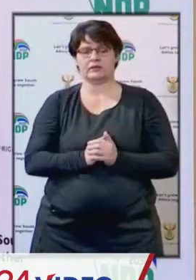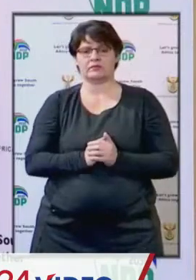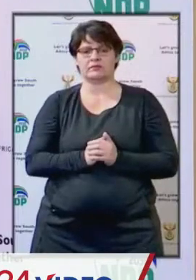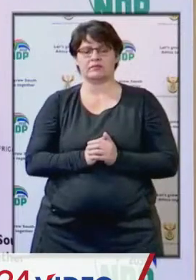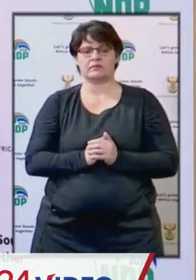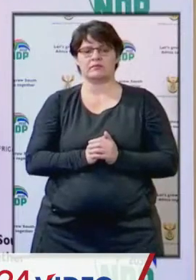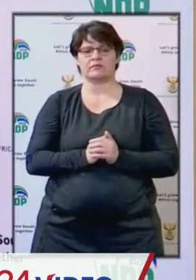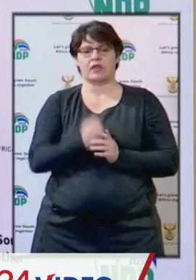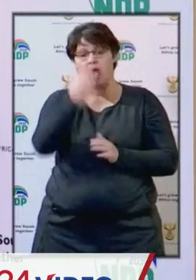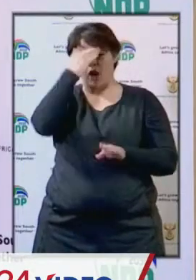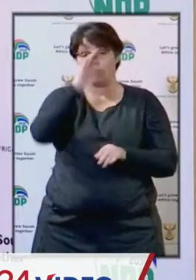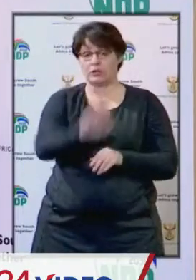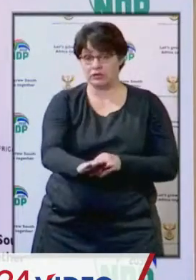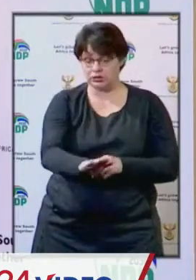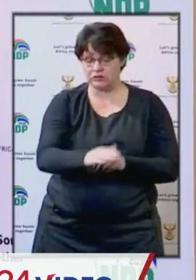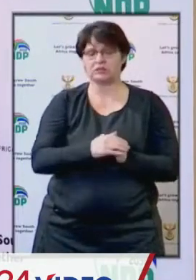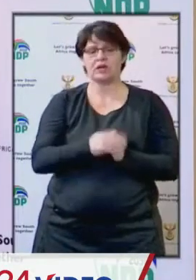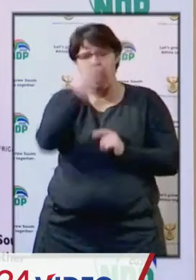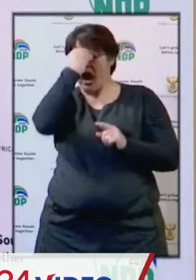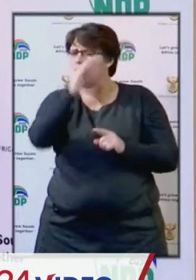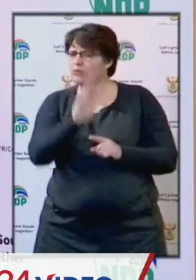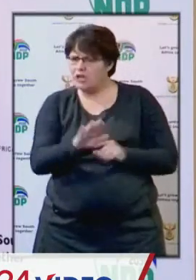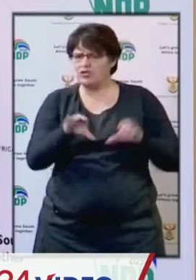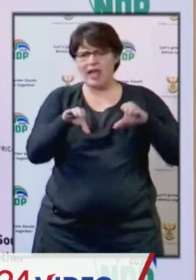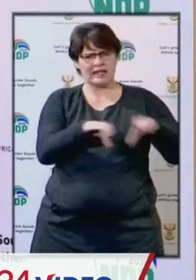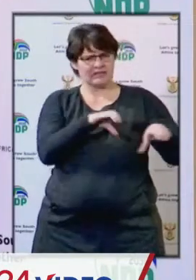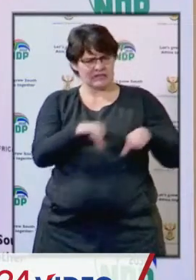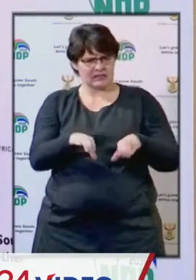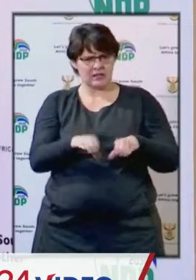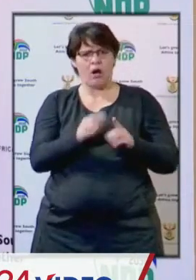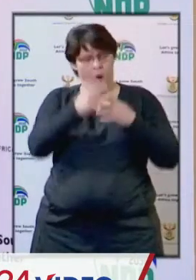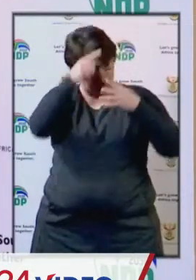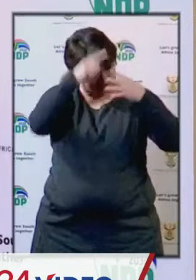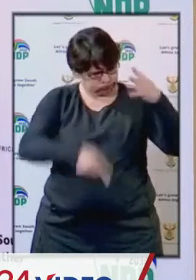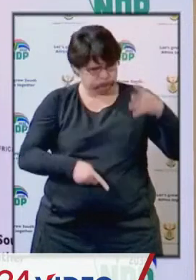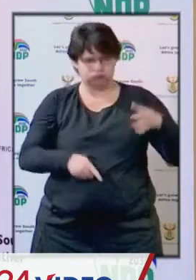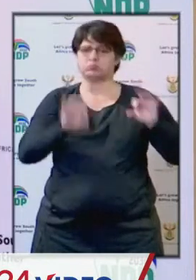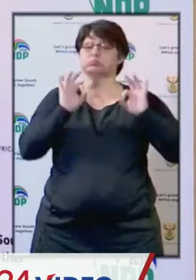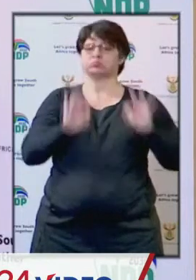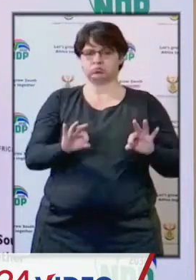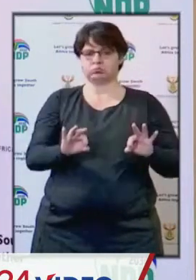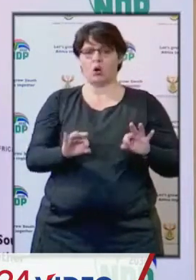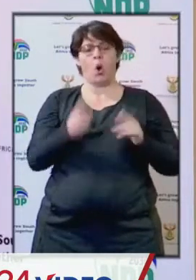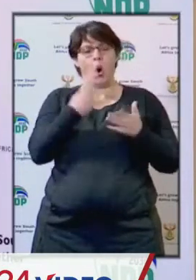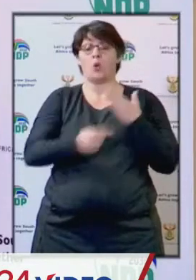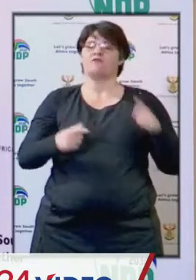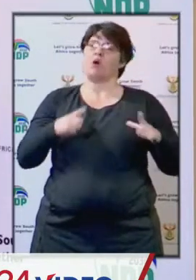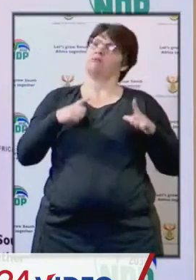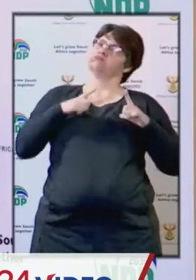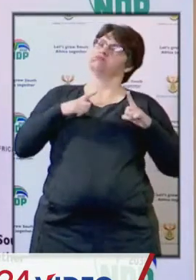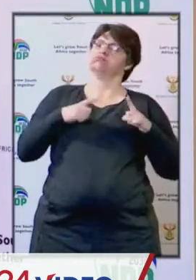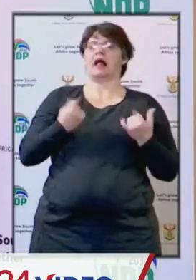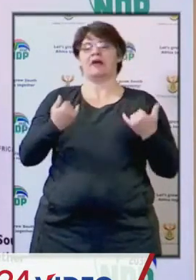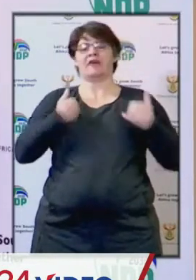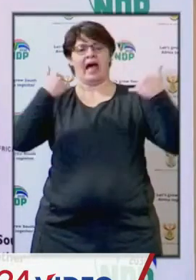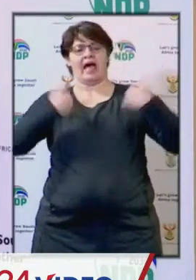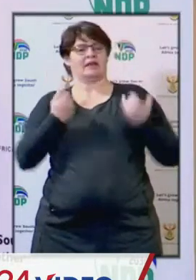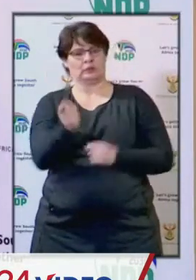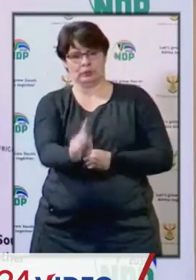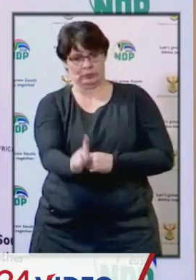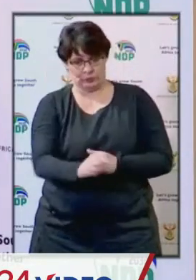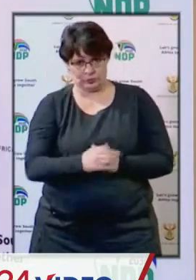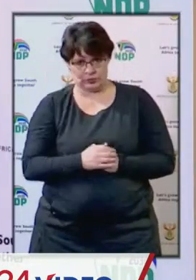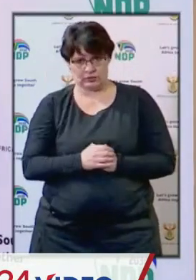Under accommodation, accommodation activities are all allowed except for leisure. All